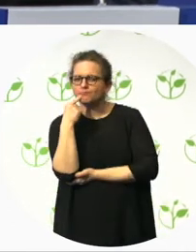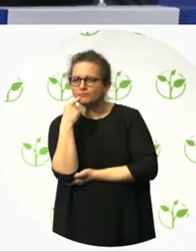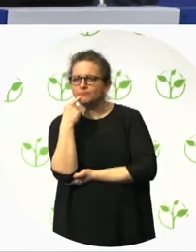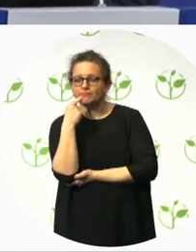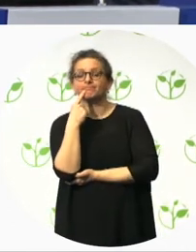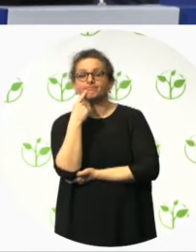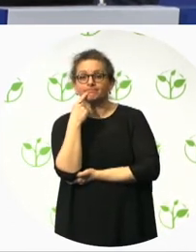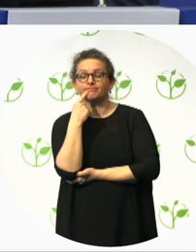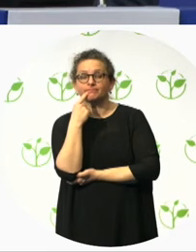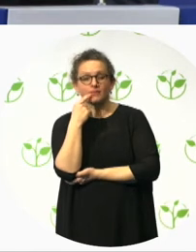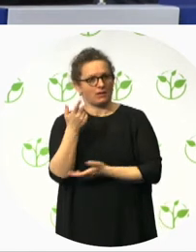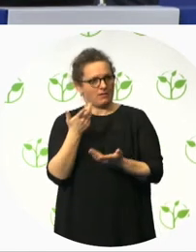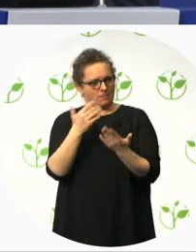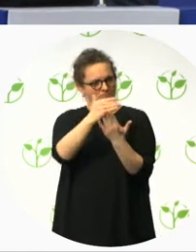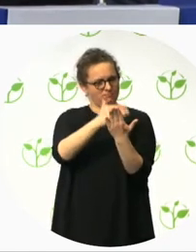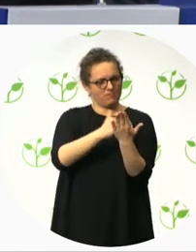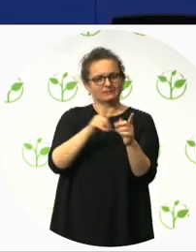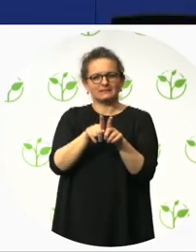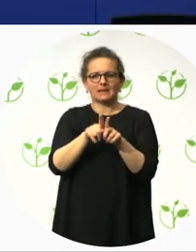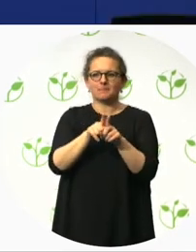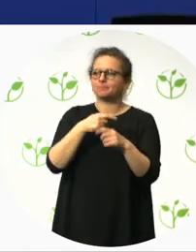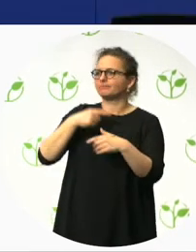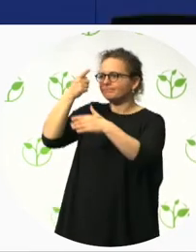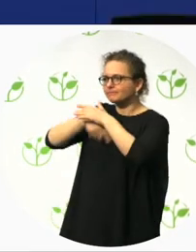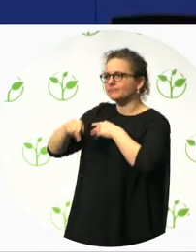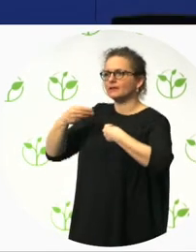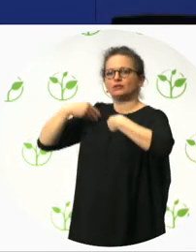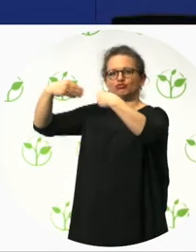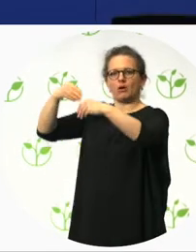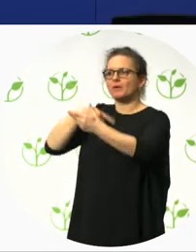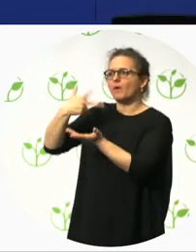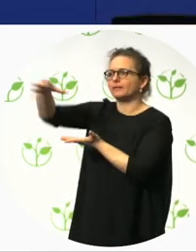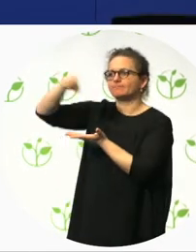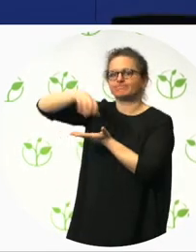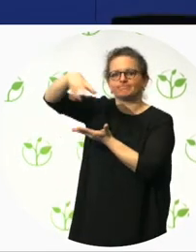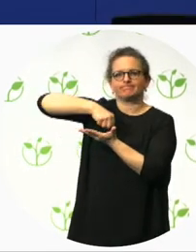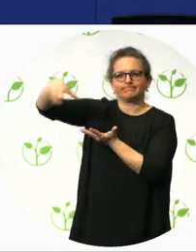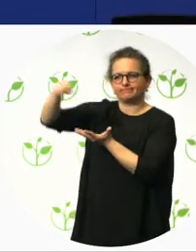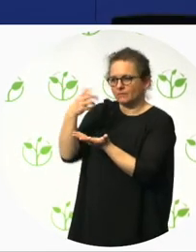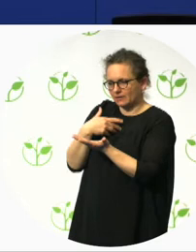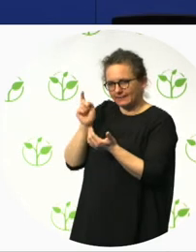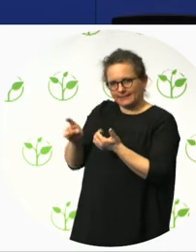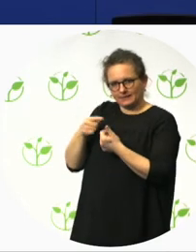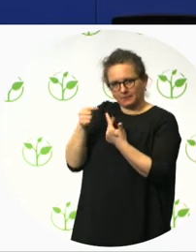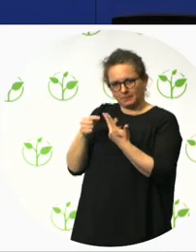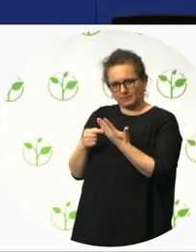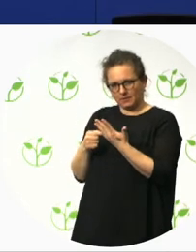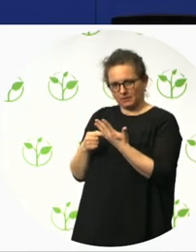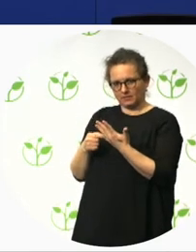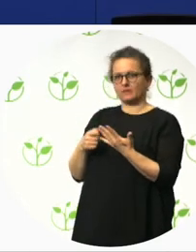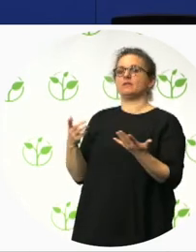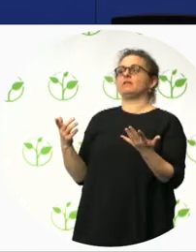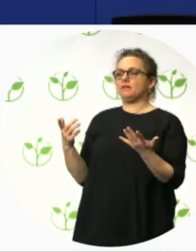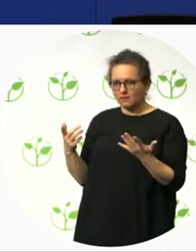At that point, you have to be very clear just how high a priority inclusive design is for you as a client. Um, and that way,